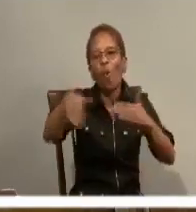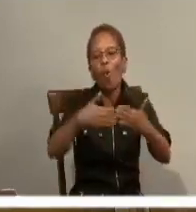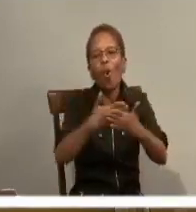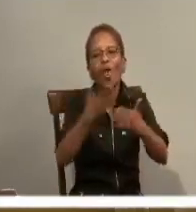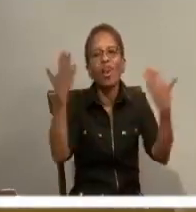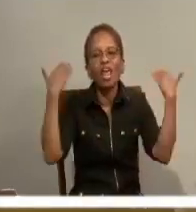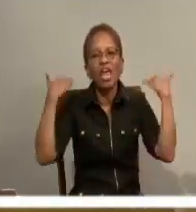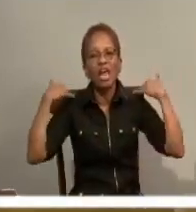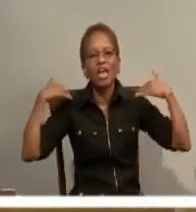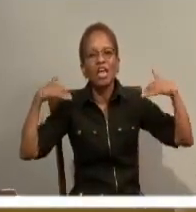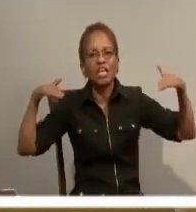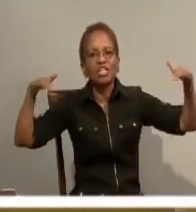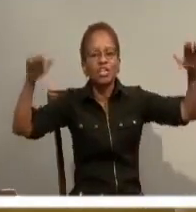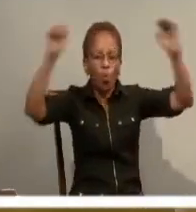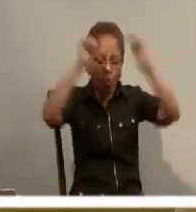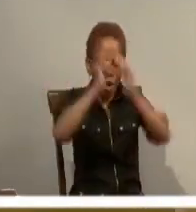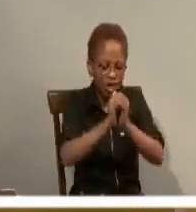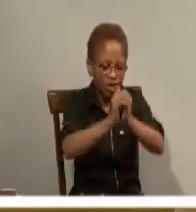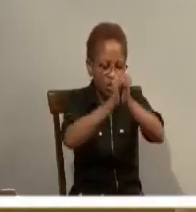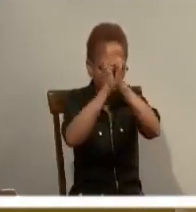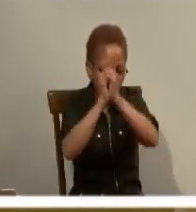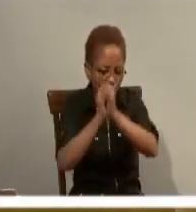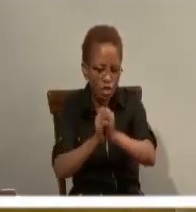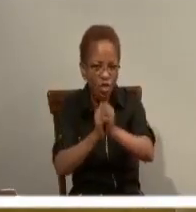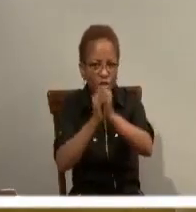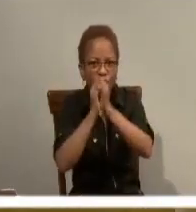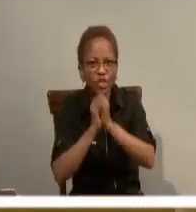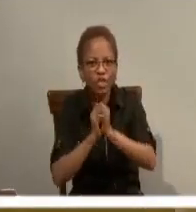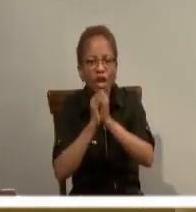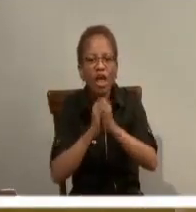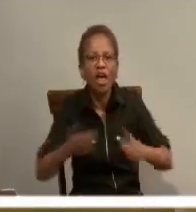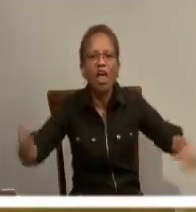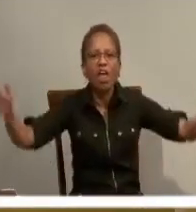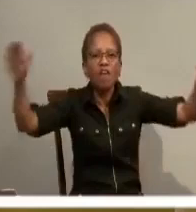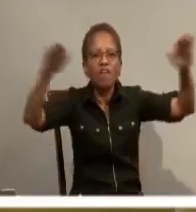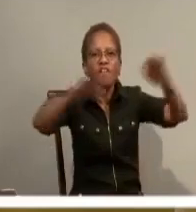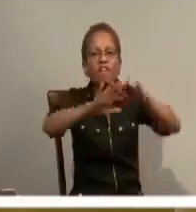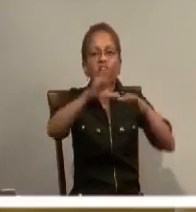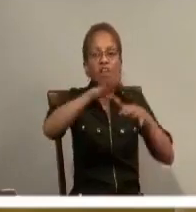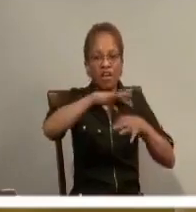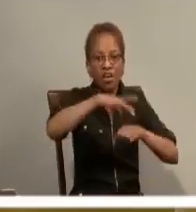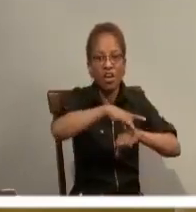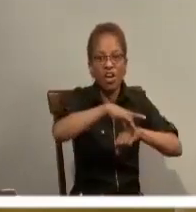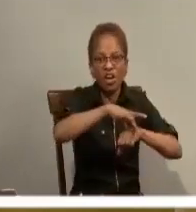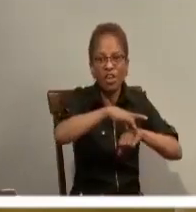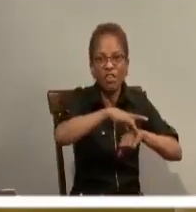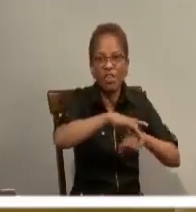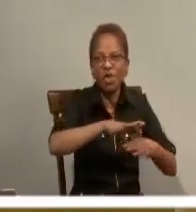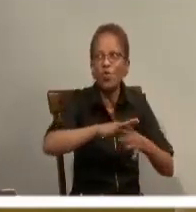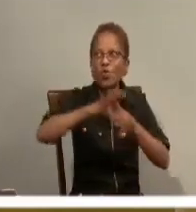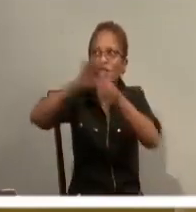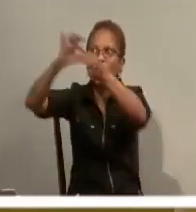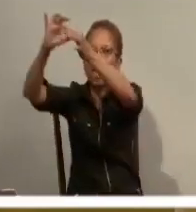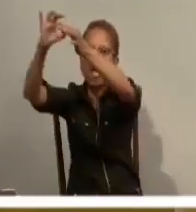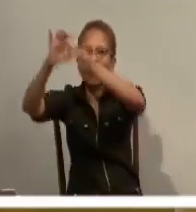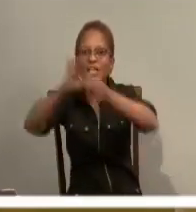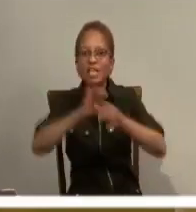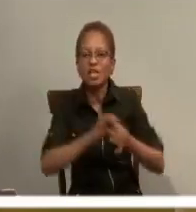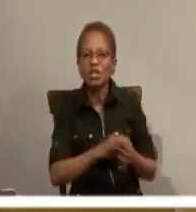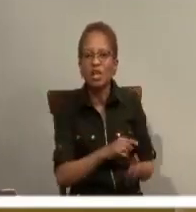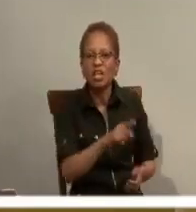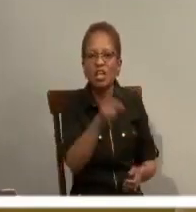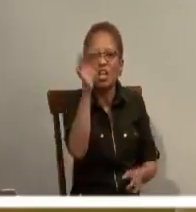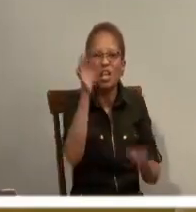are around the Lamb of God in worship and heaven and earth are united and if we are not awake and alert and alive